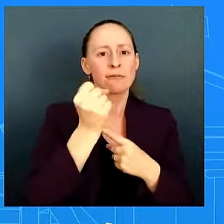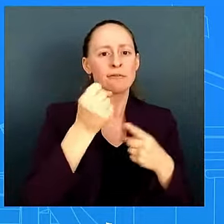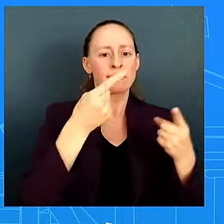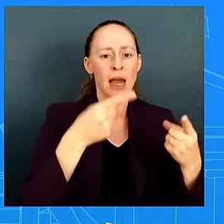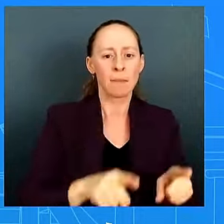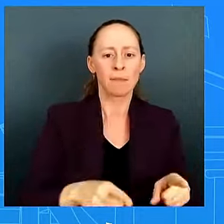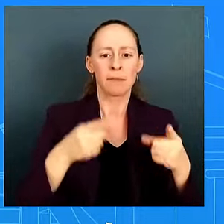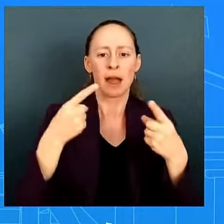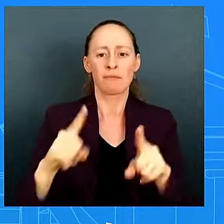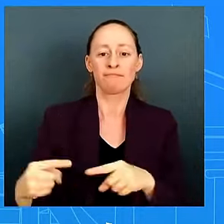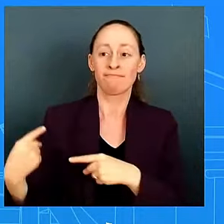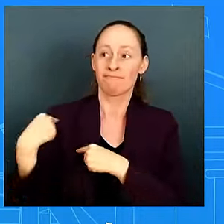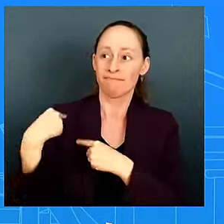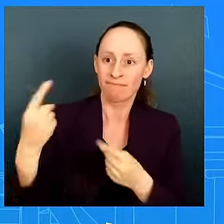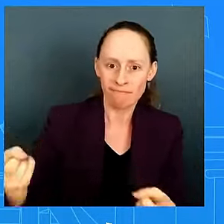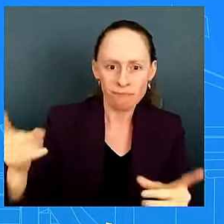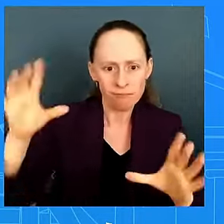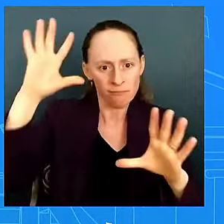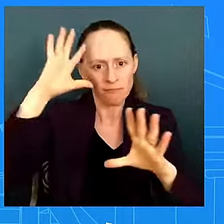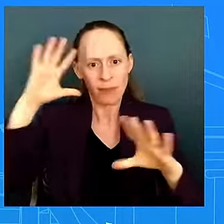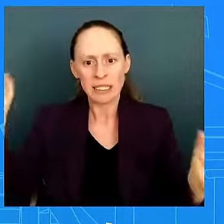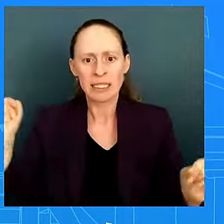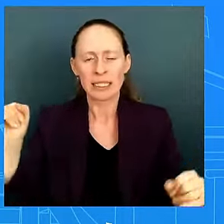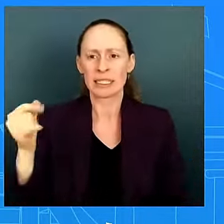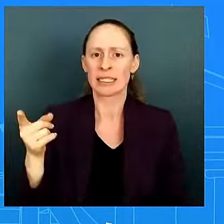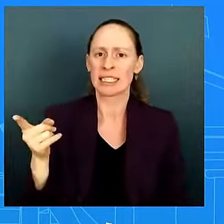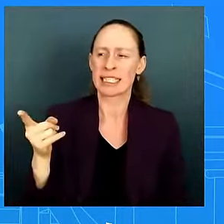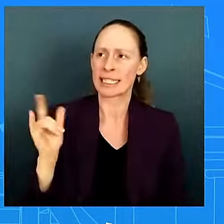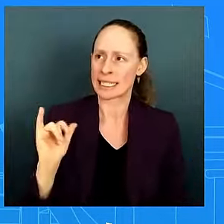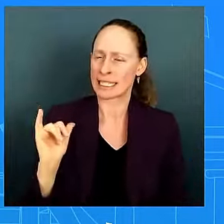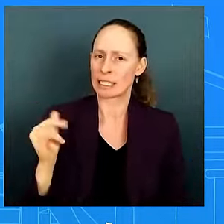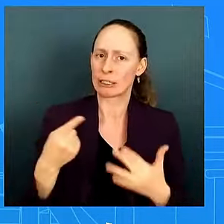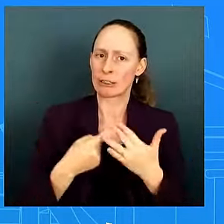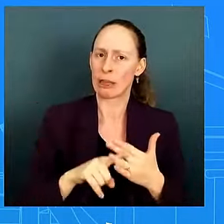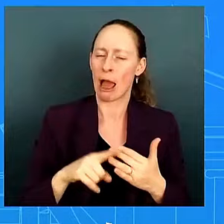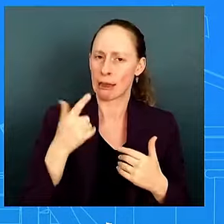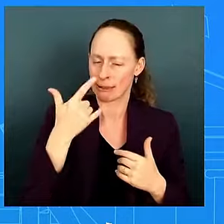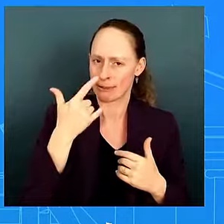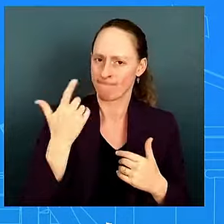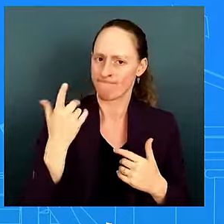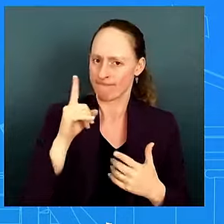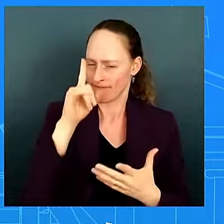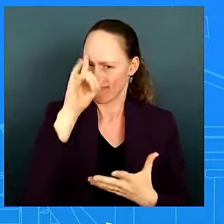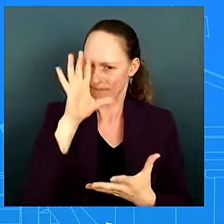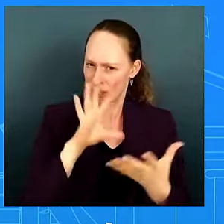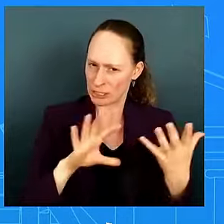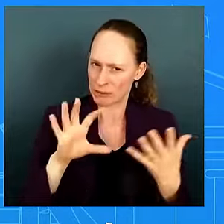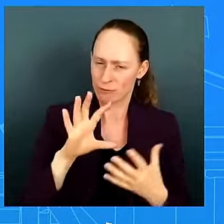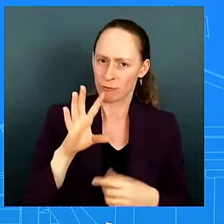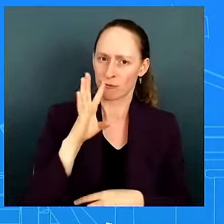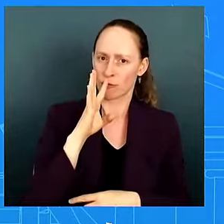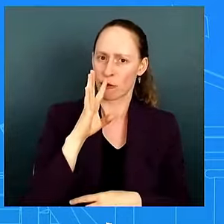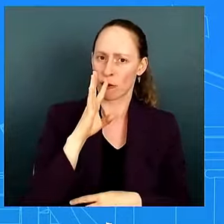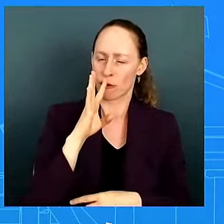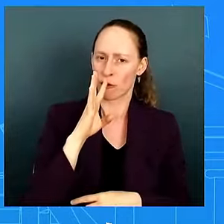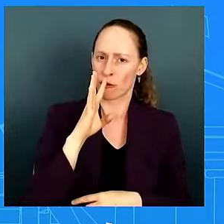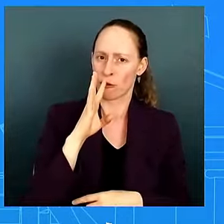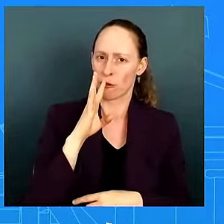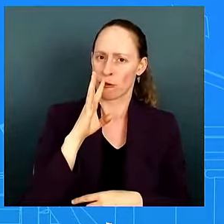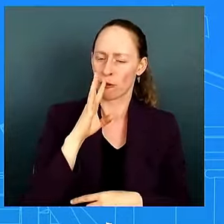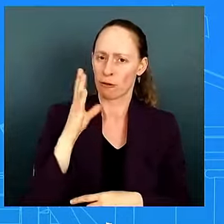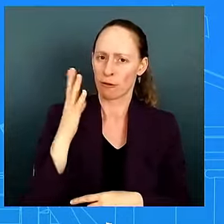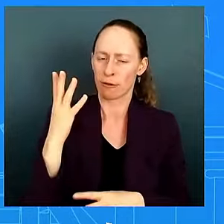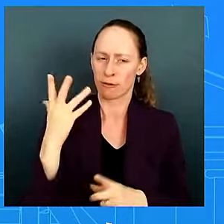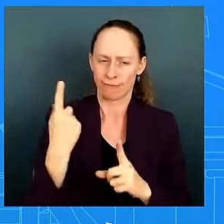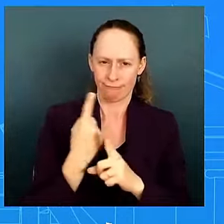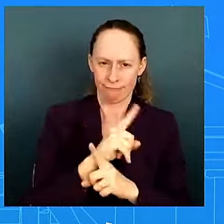confused or listless or would lose the thread of a conversation in private meetings and at the g7